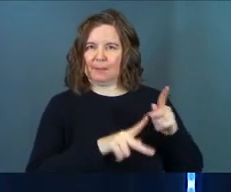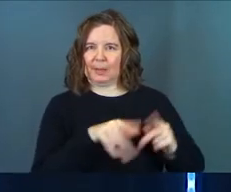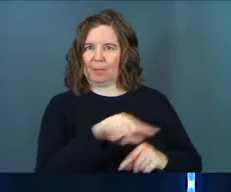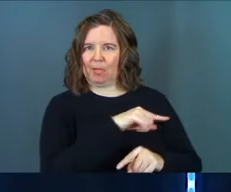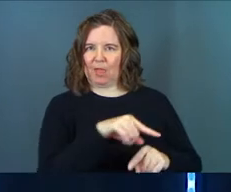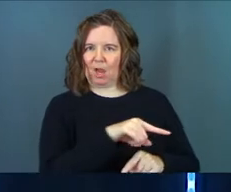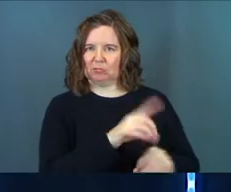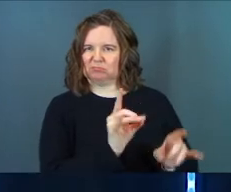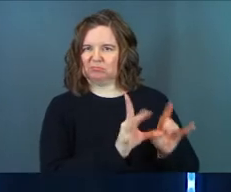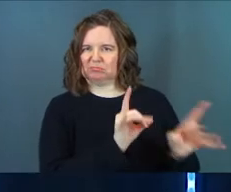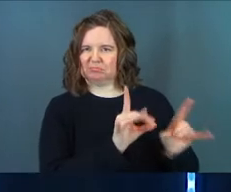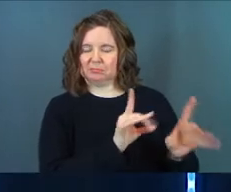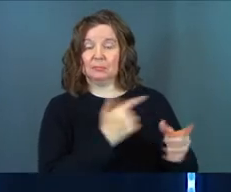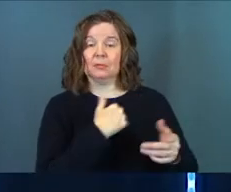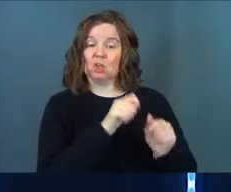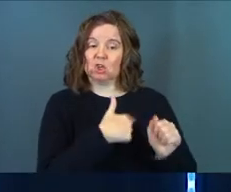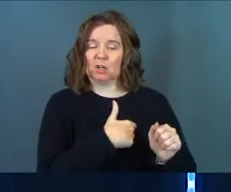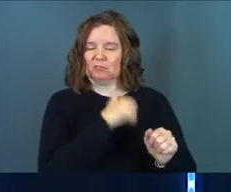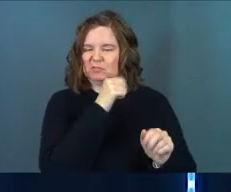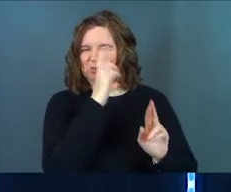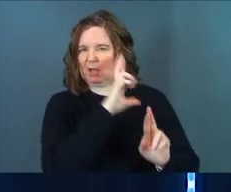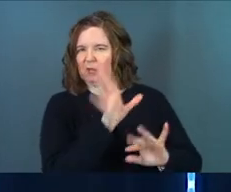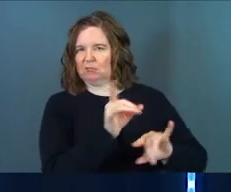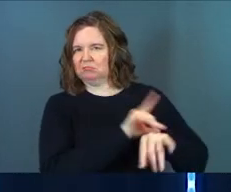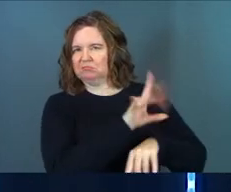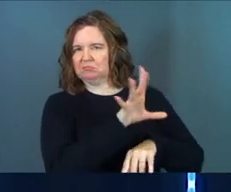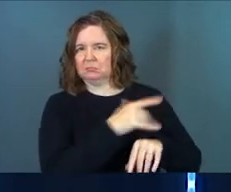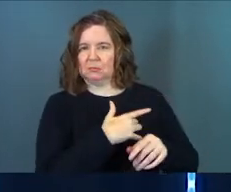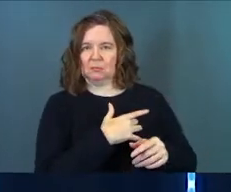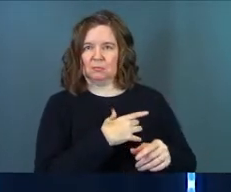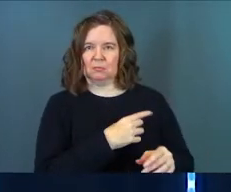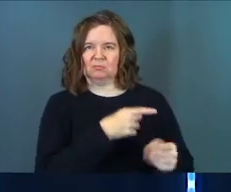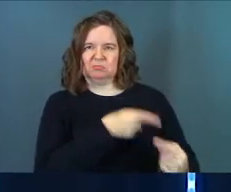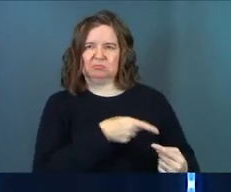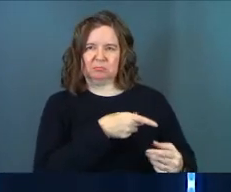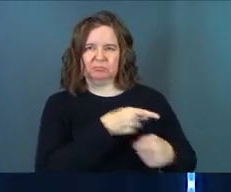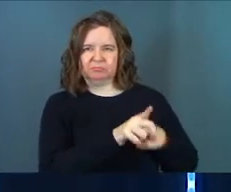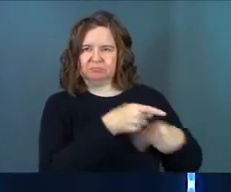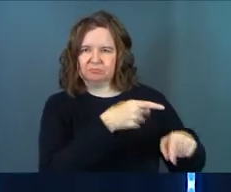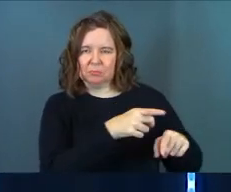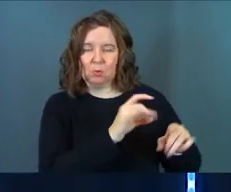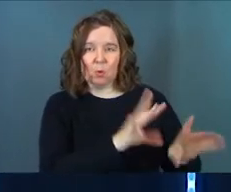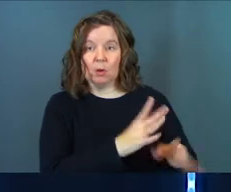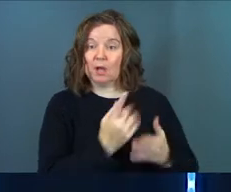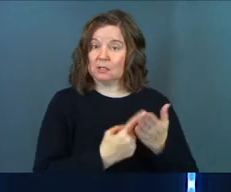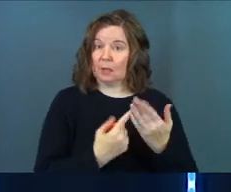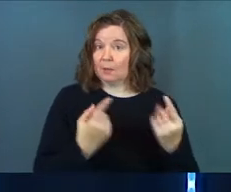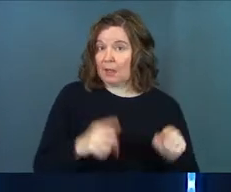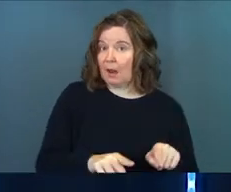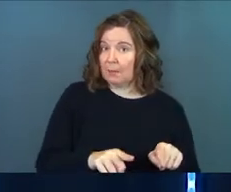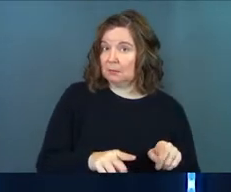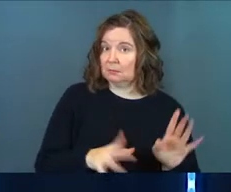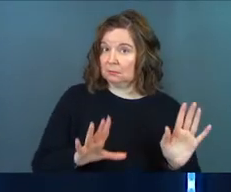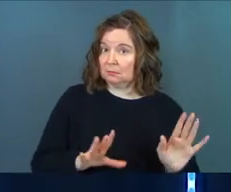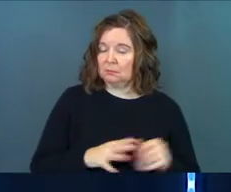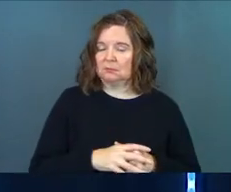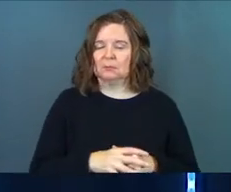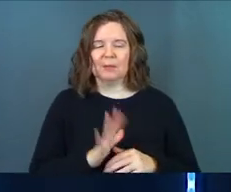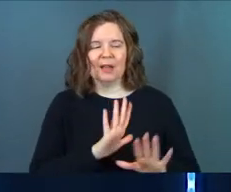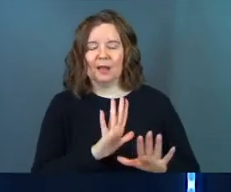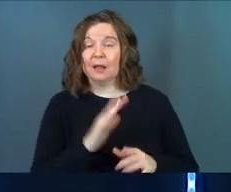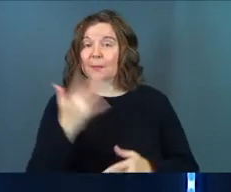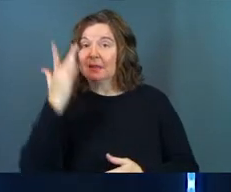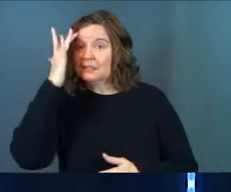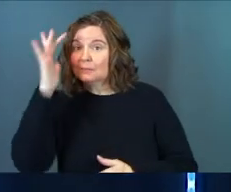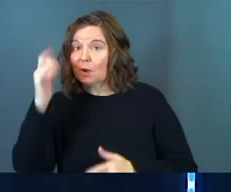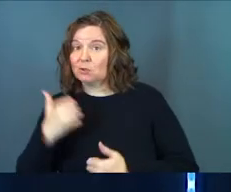people that were there. They could have disrespected them, treated them poorly. And sometimes, of course, that happens. He's like,